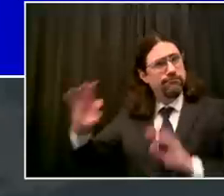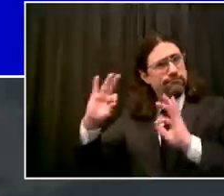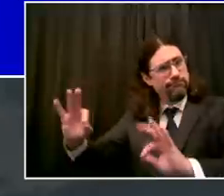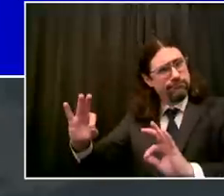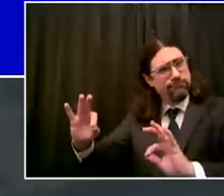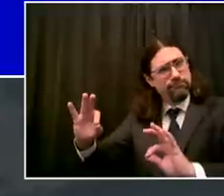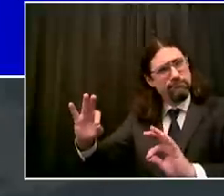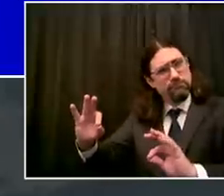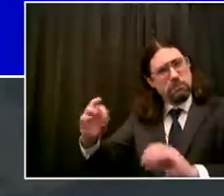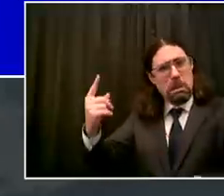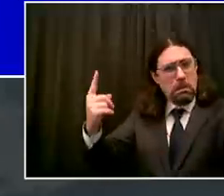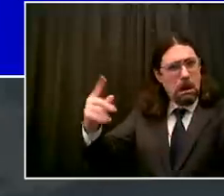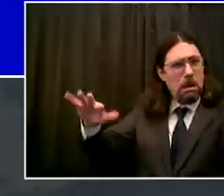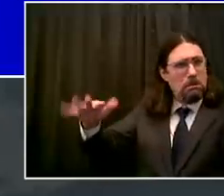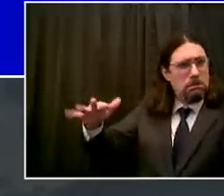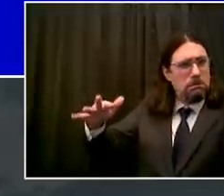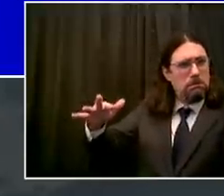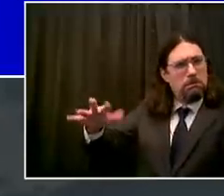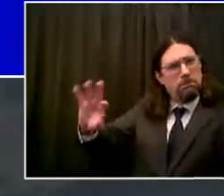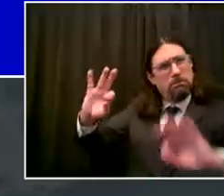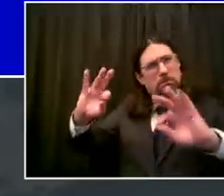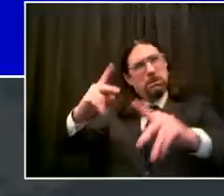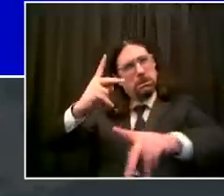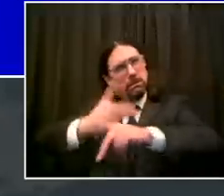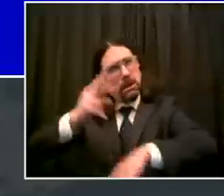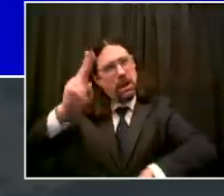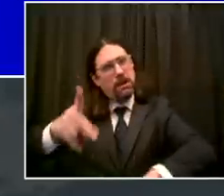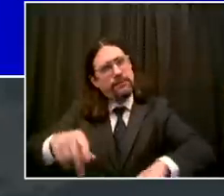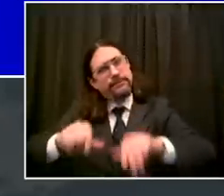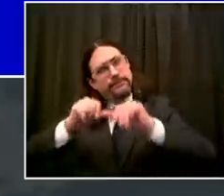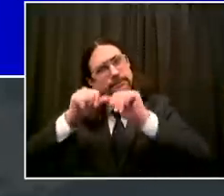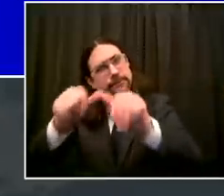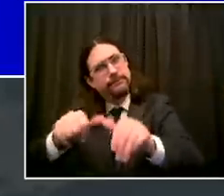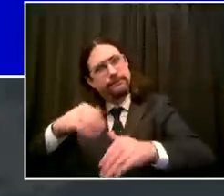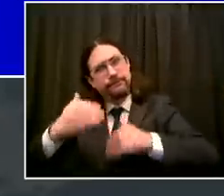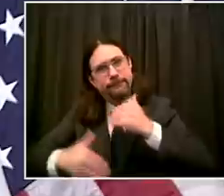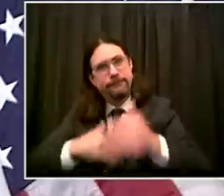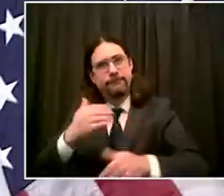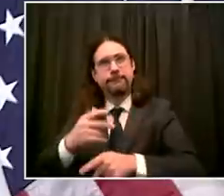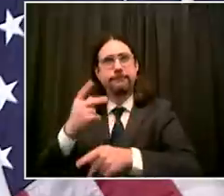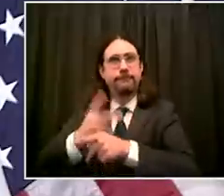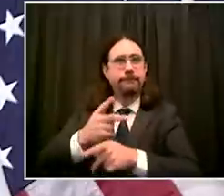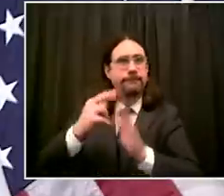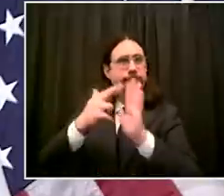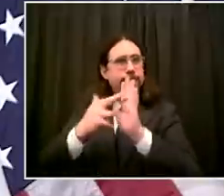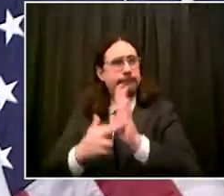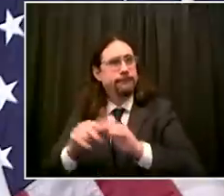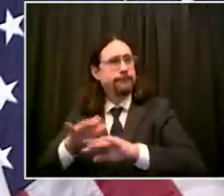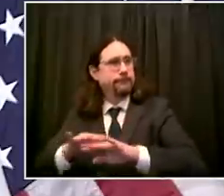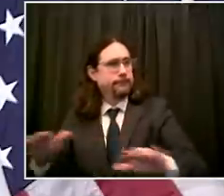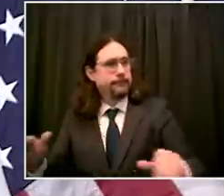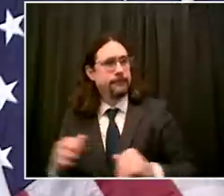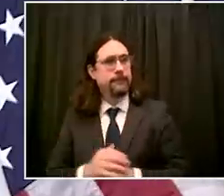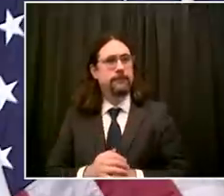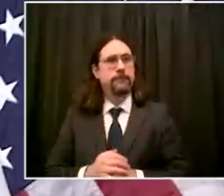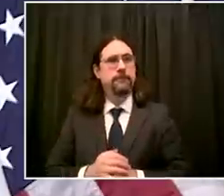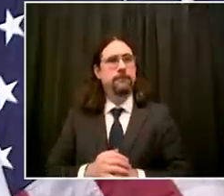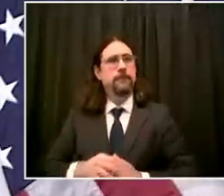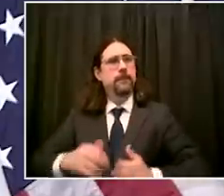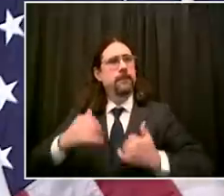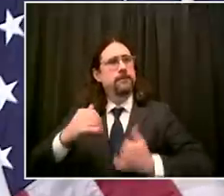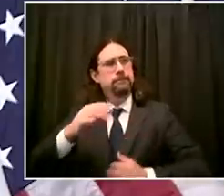a few words in spanish a crisis